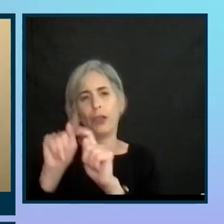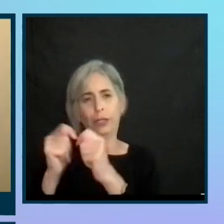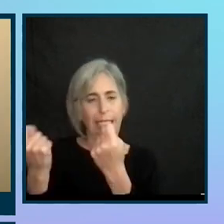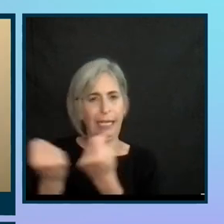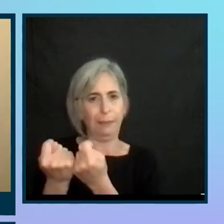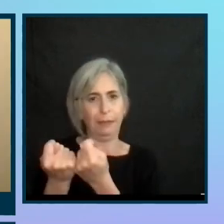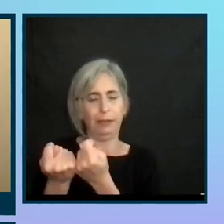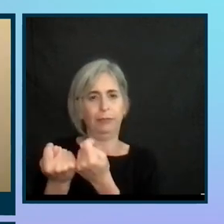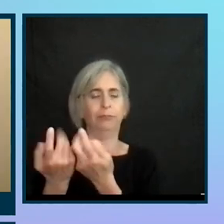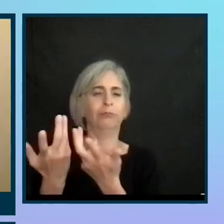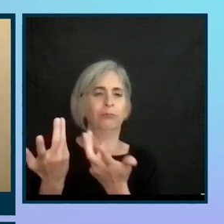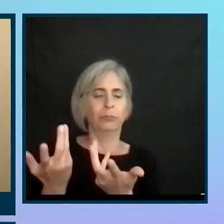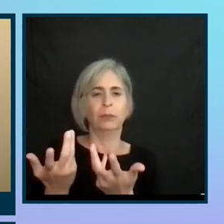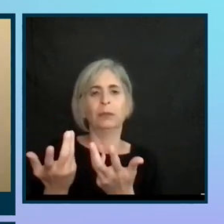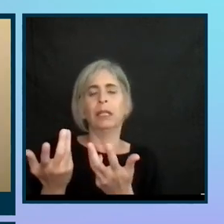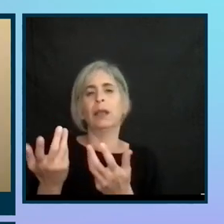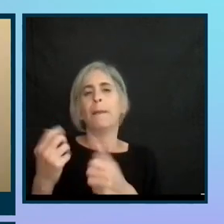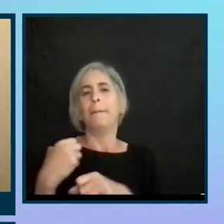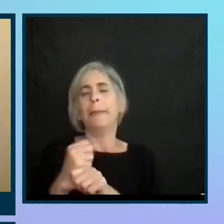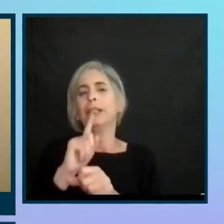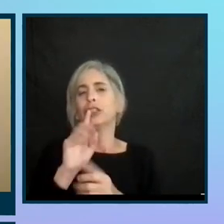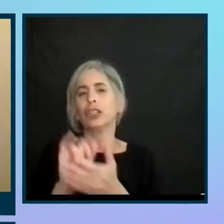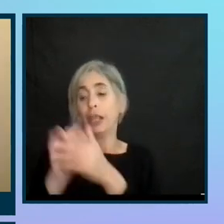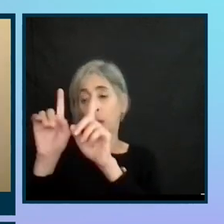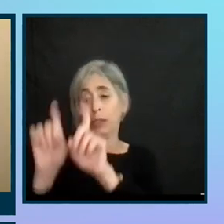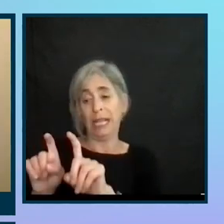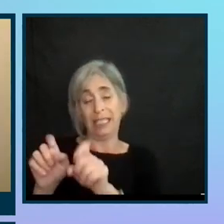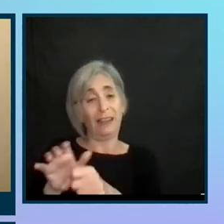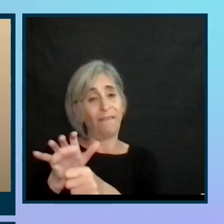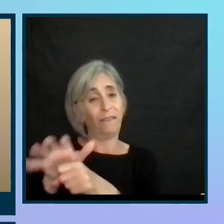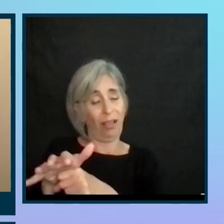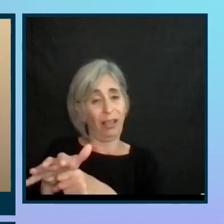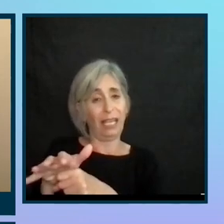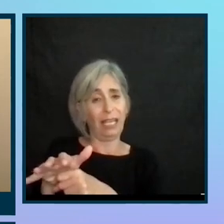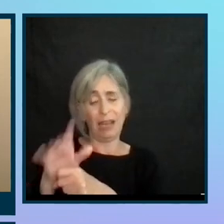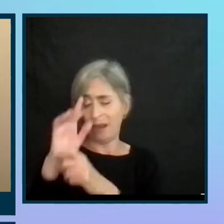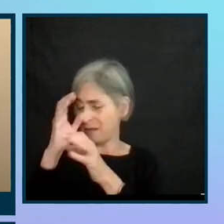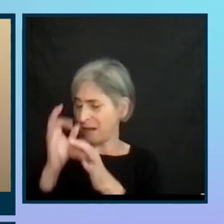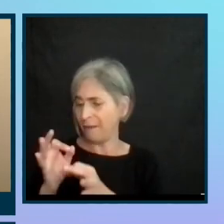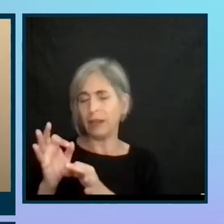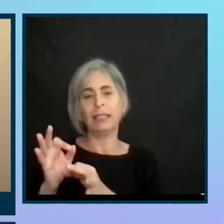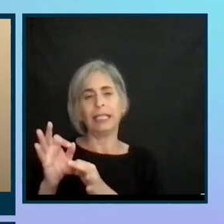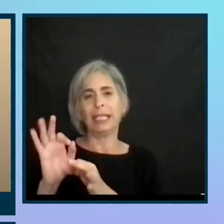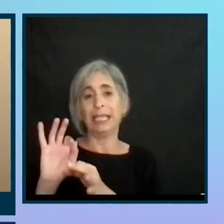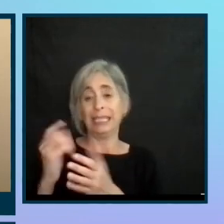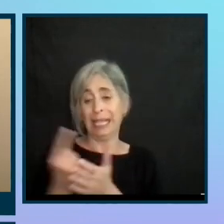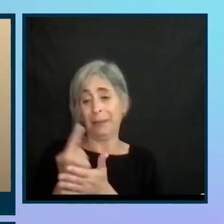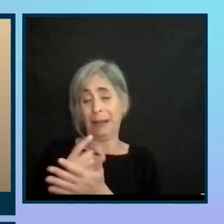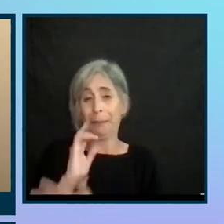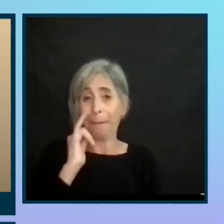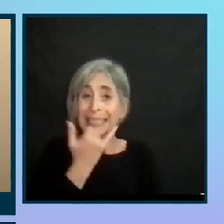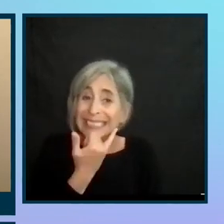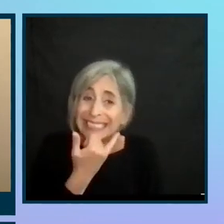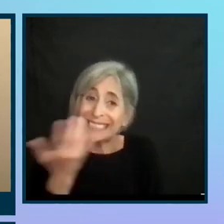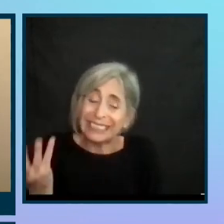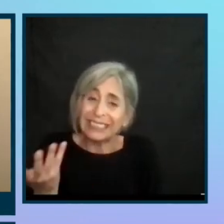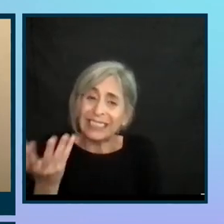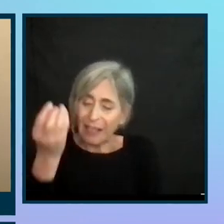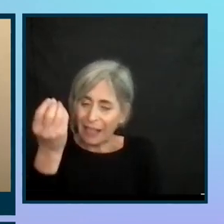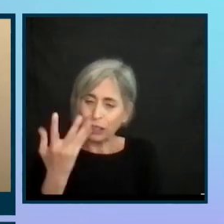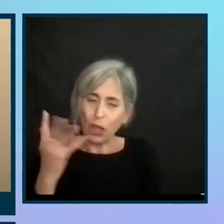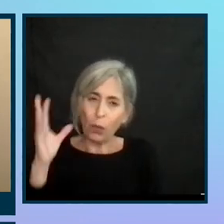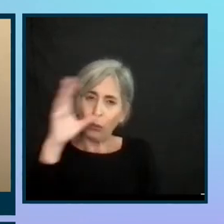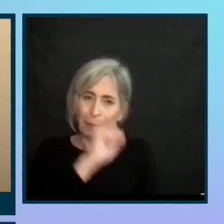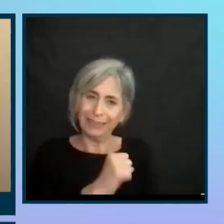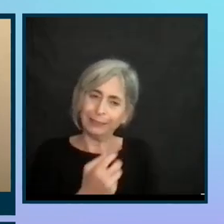integrating stuff with into our product. We want to make sure we're fully testing that. you know, there are definitely instances where we miss things. So, again, just let us know and we'll do our best to